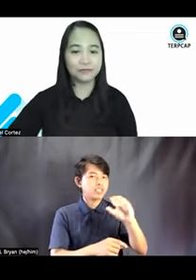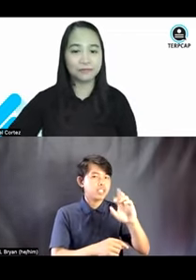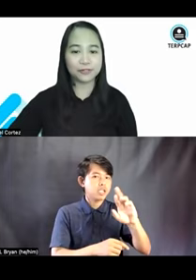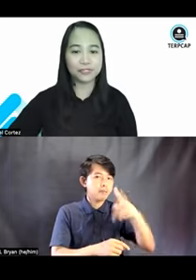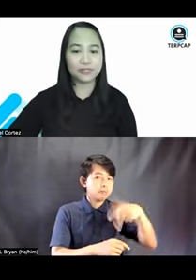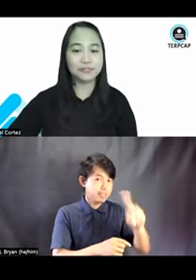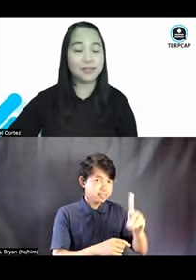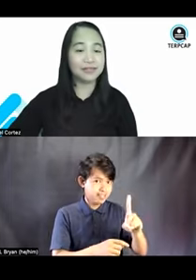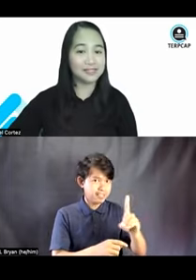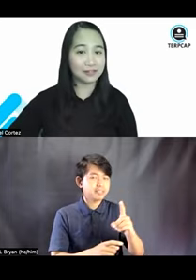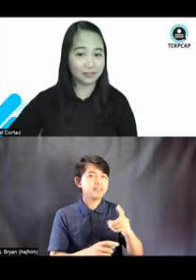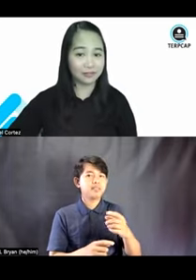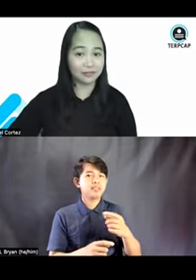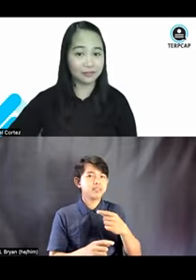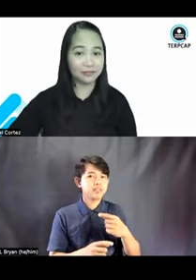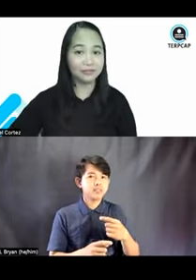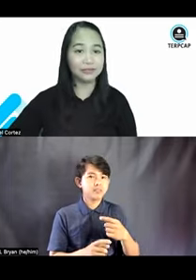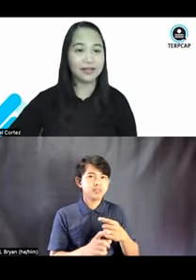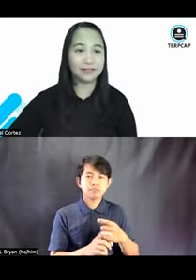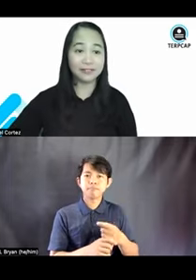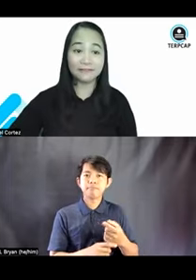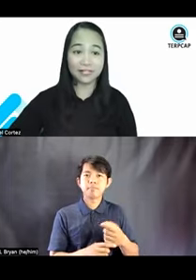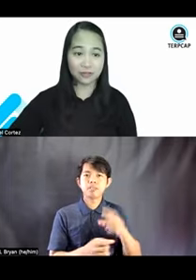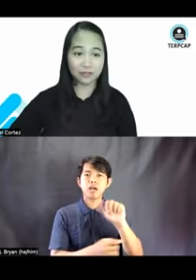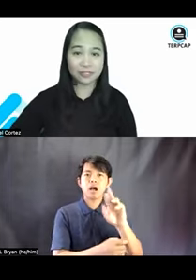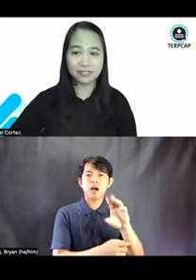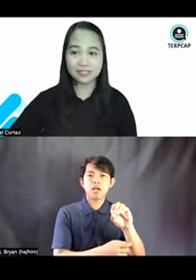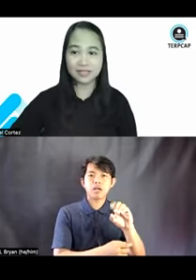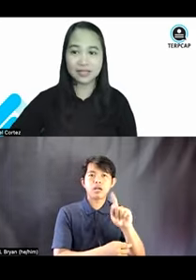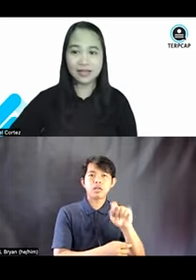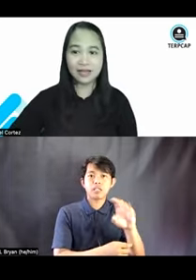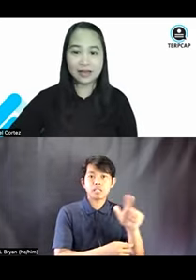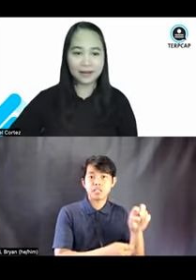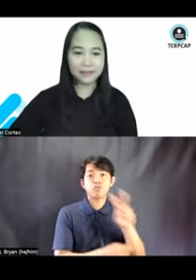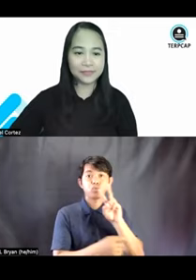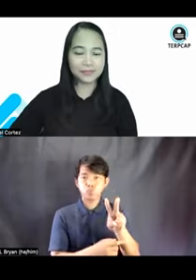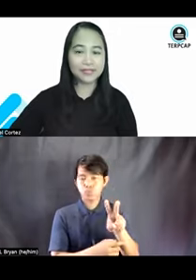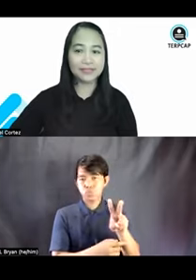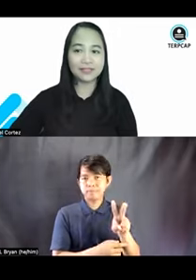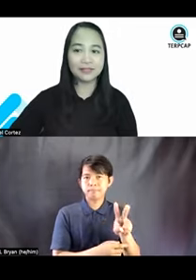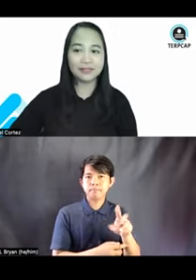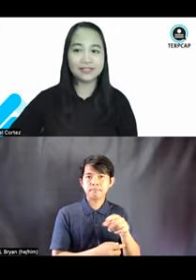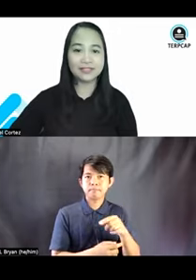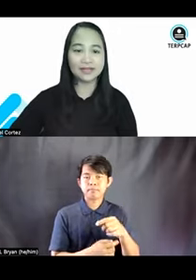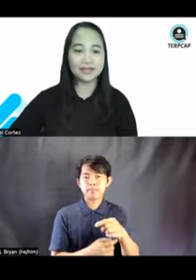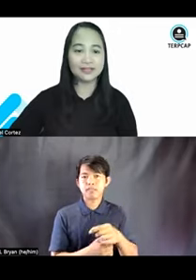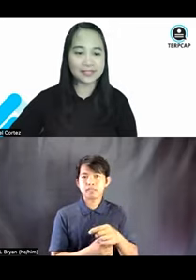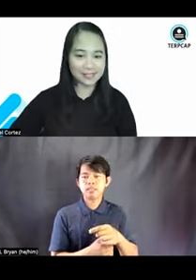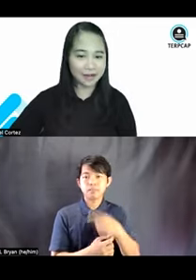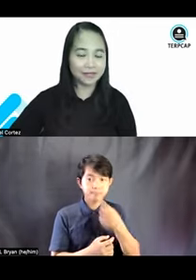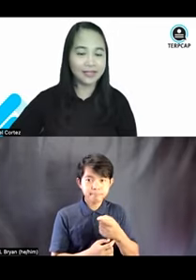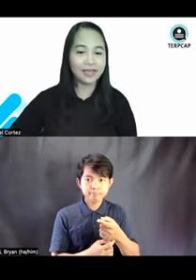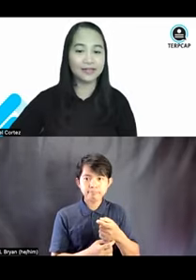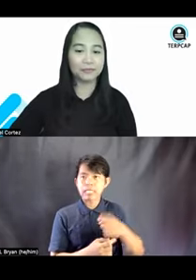Rights of Persons with Disabilities, Article 2, under definitions. So, then it is a